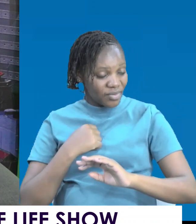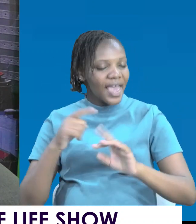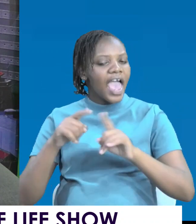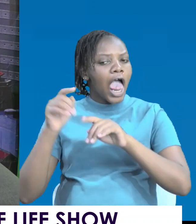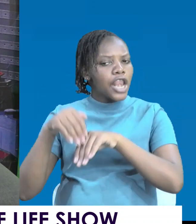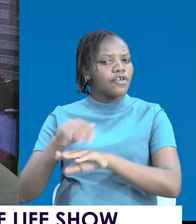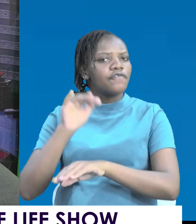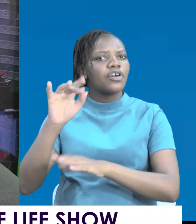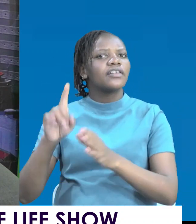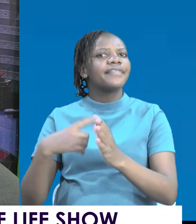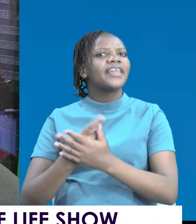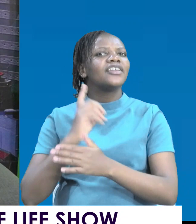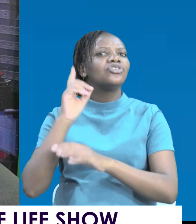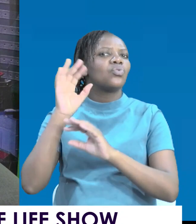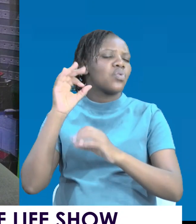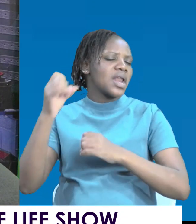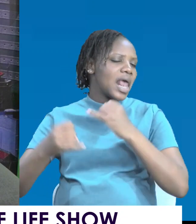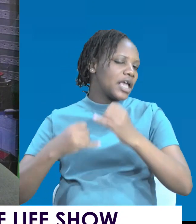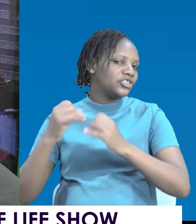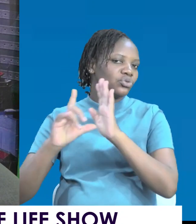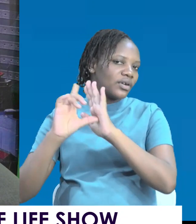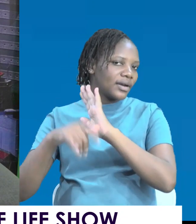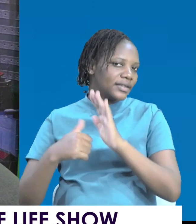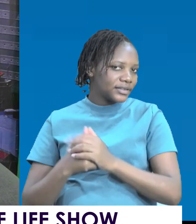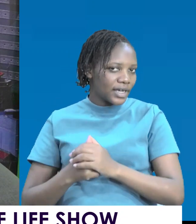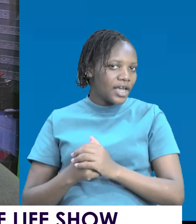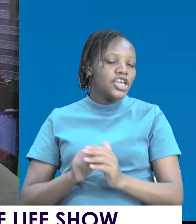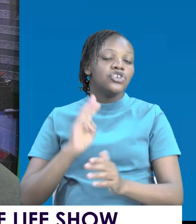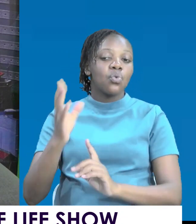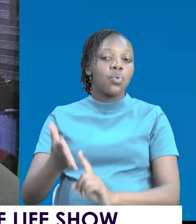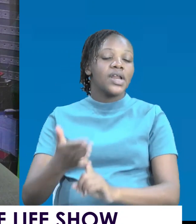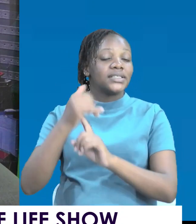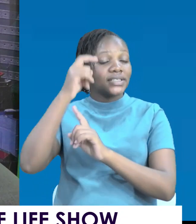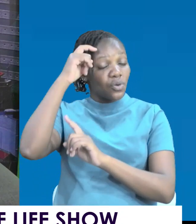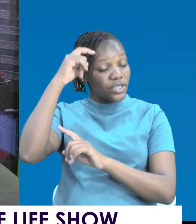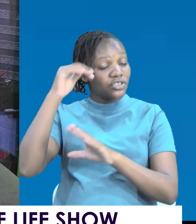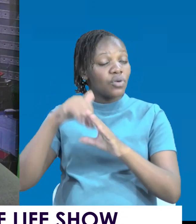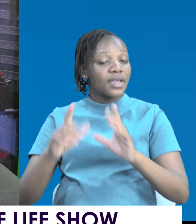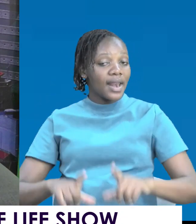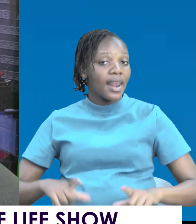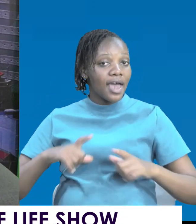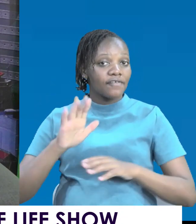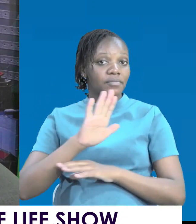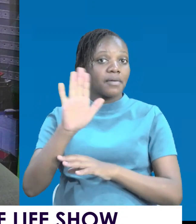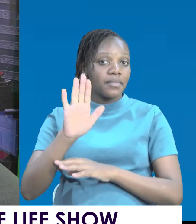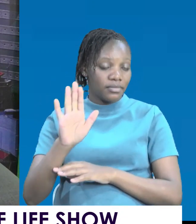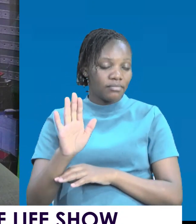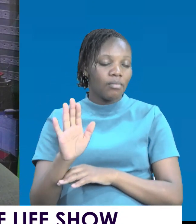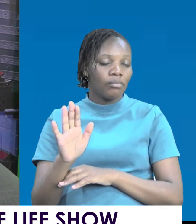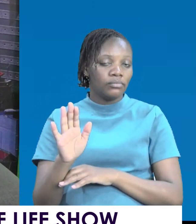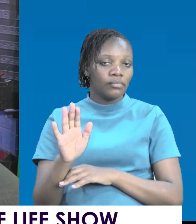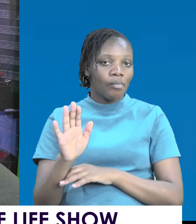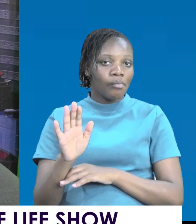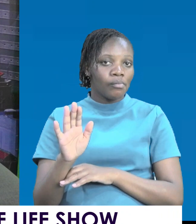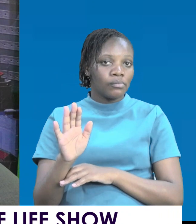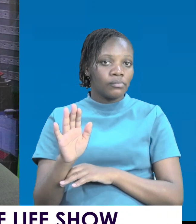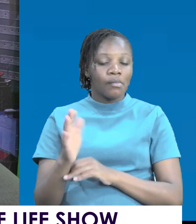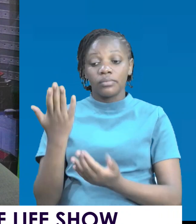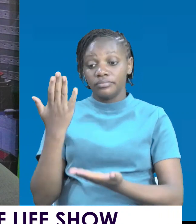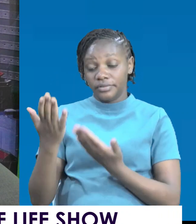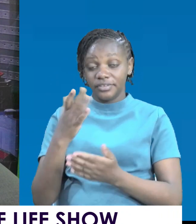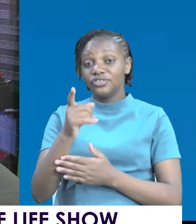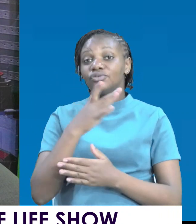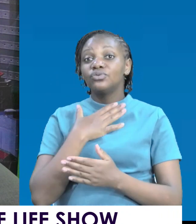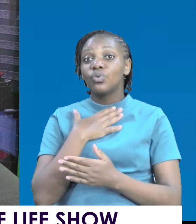you will eat the fruits of these things. You will see wisdom in your life. Understanding in your life. Are you looking for